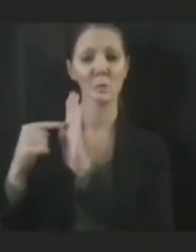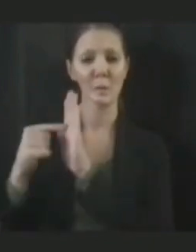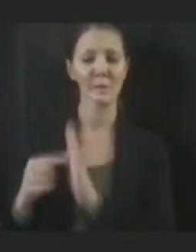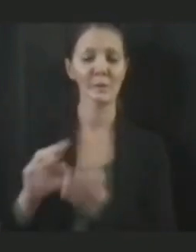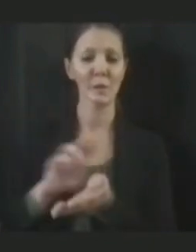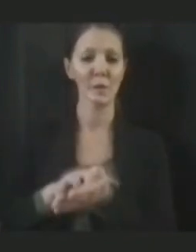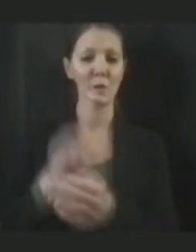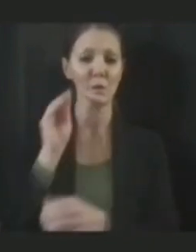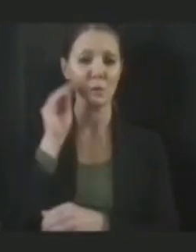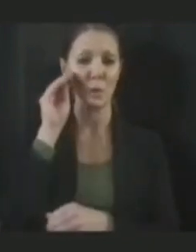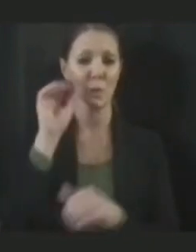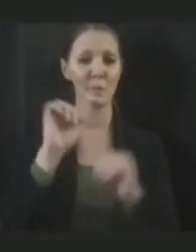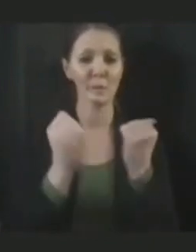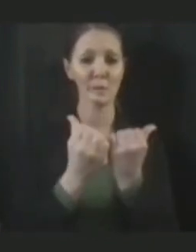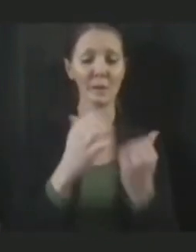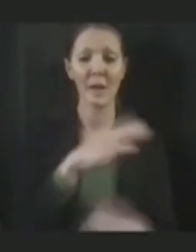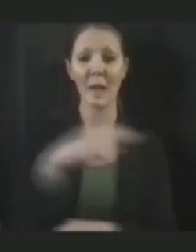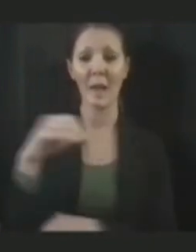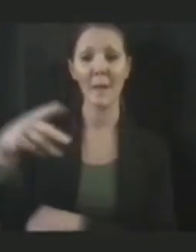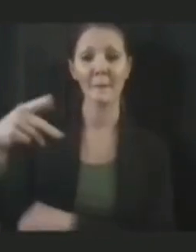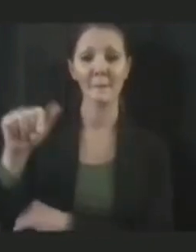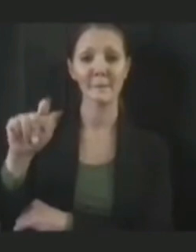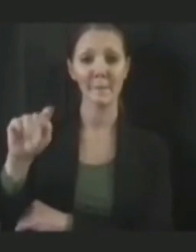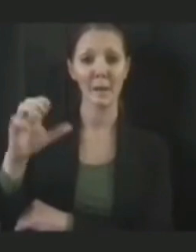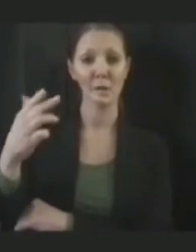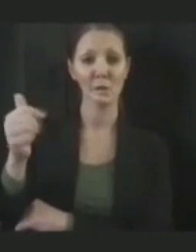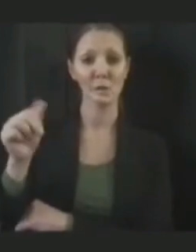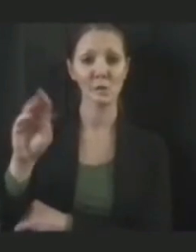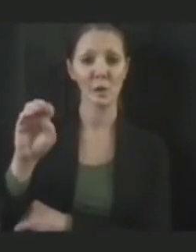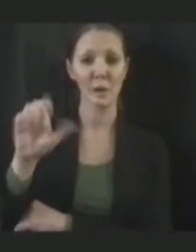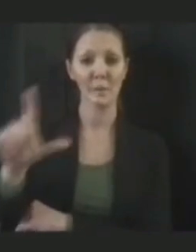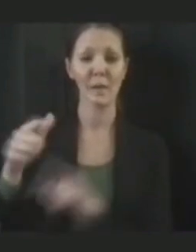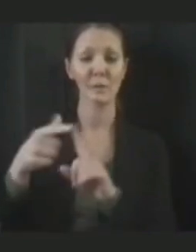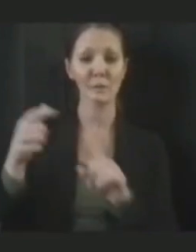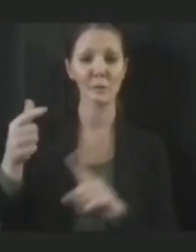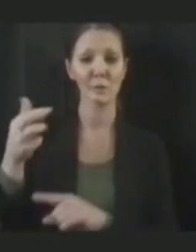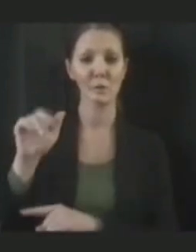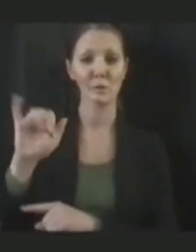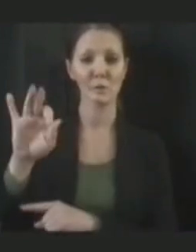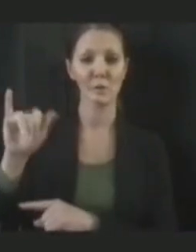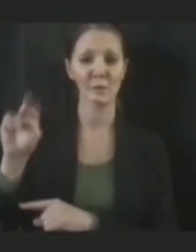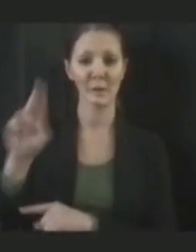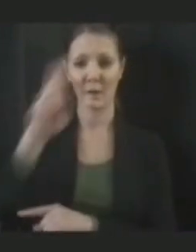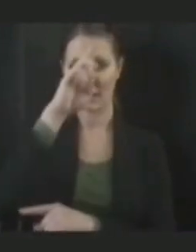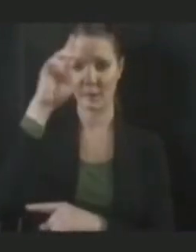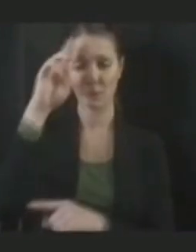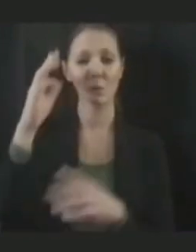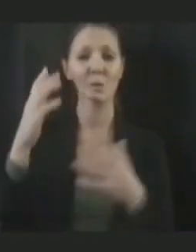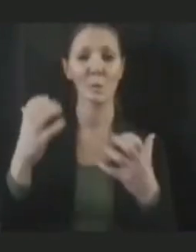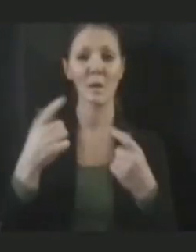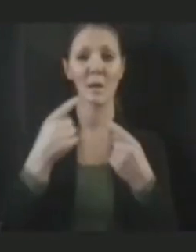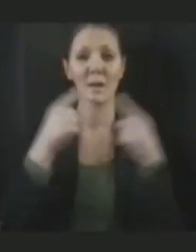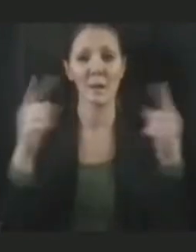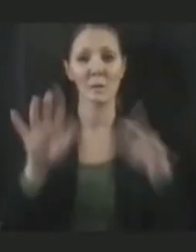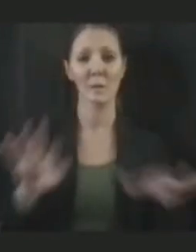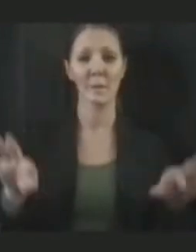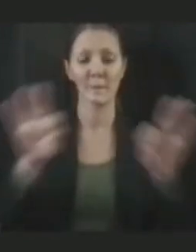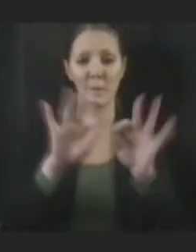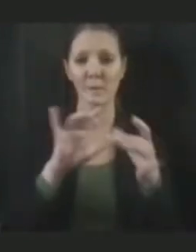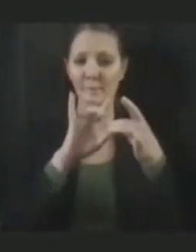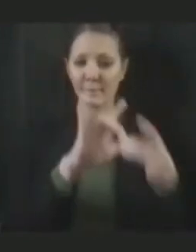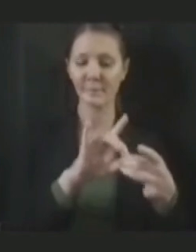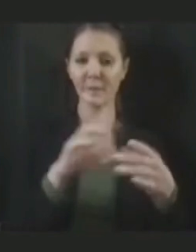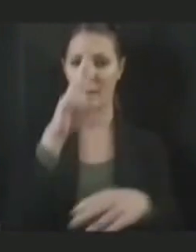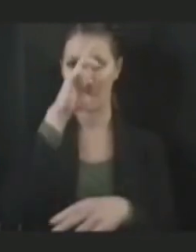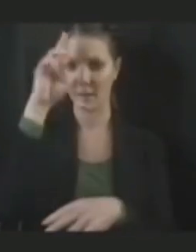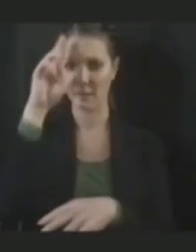and a Pat Charmel from Griffin Hospital because we have an important announcement we ought to make in terms of hospitals and our nursing homes. But